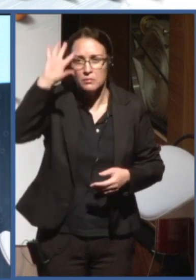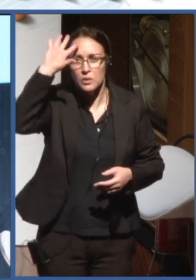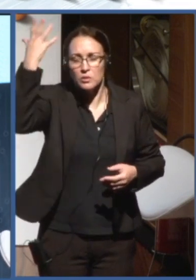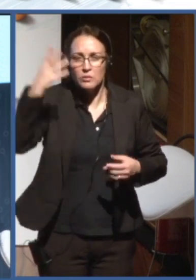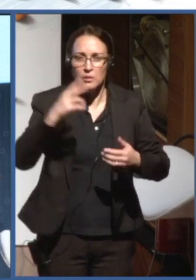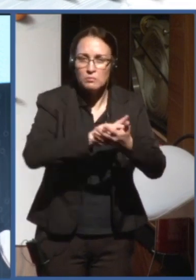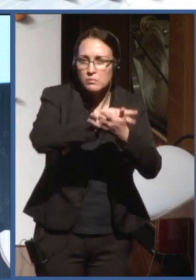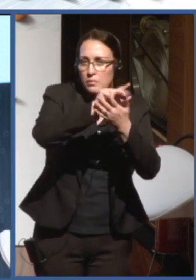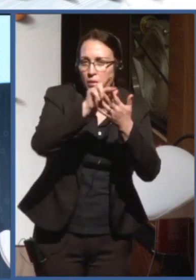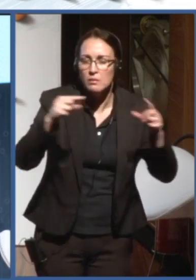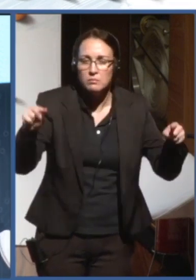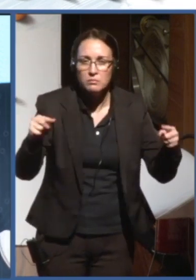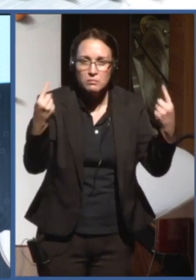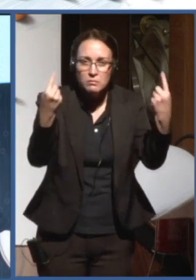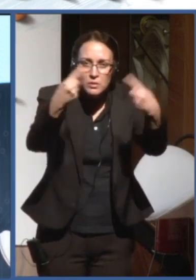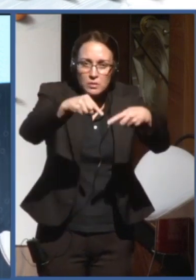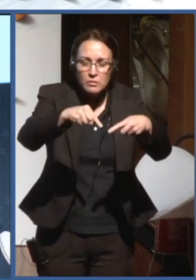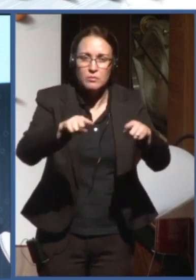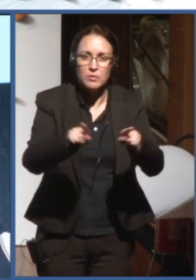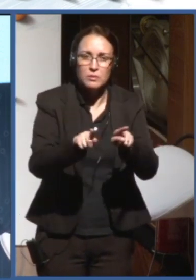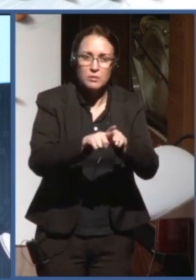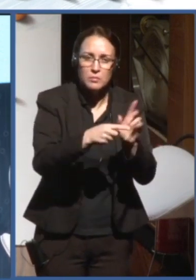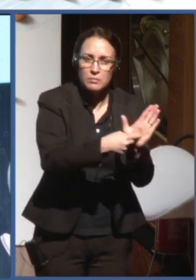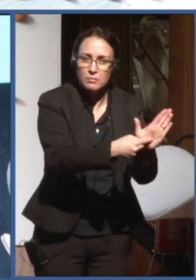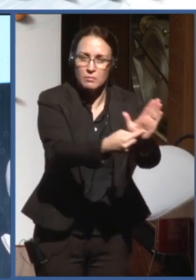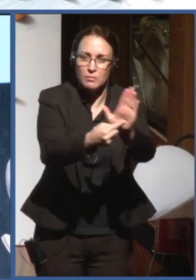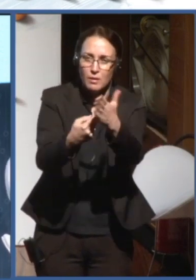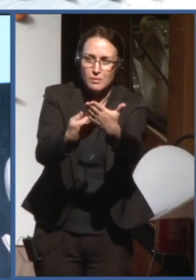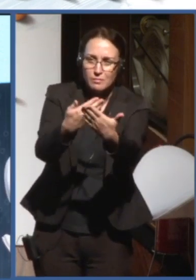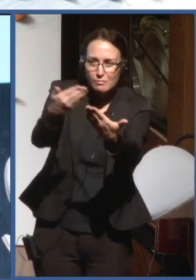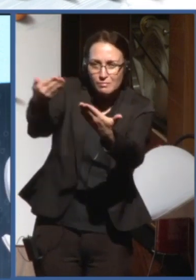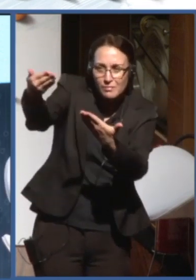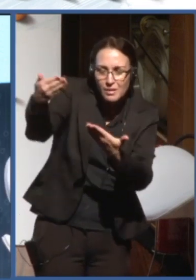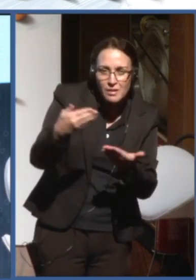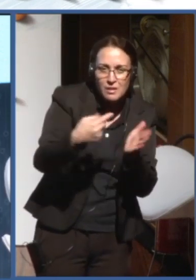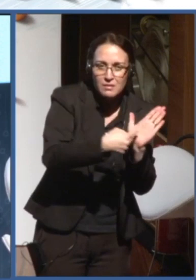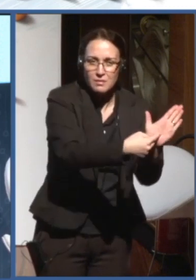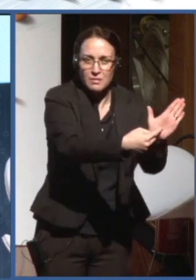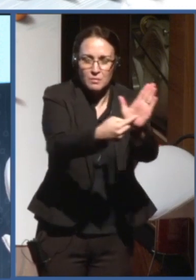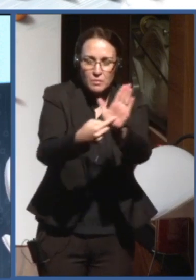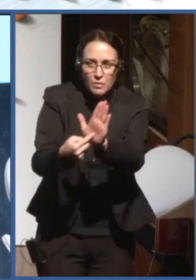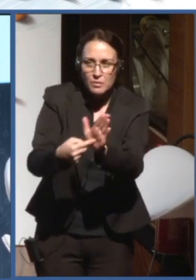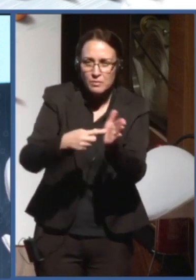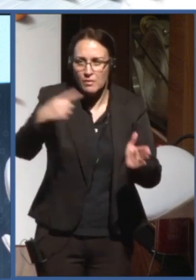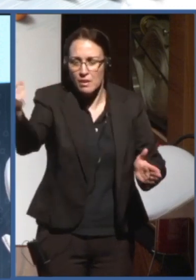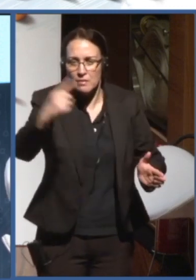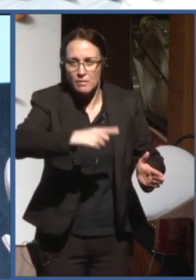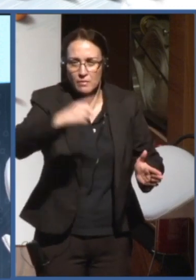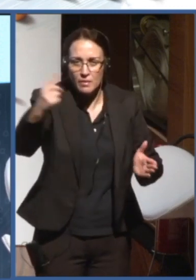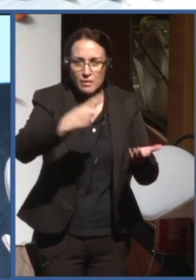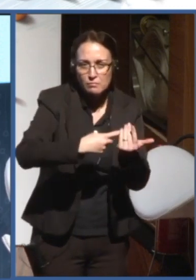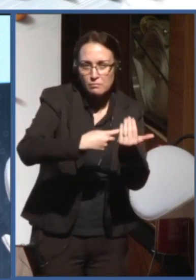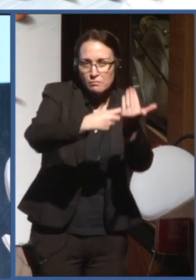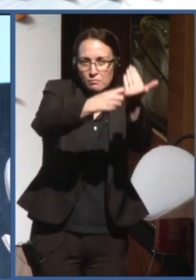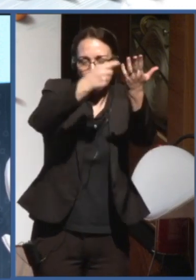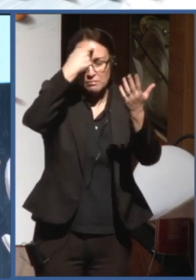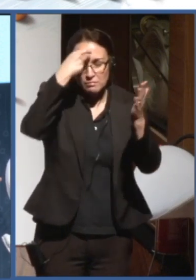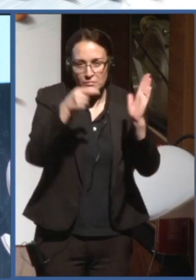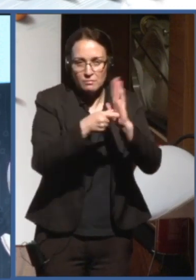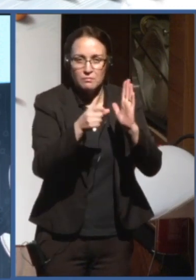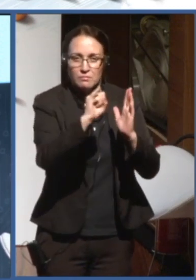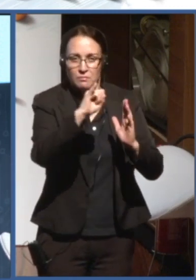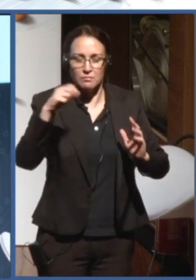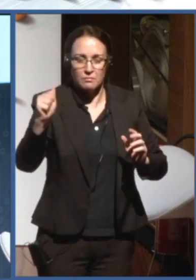I think the human rights perspective or the human rights framework that is systematic, that is comprehensive, and that obligates